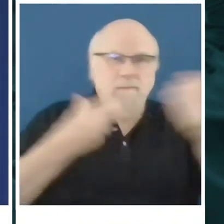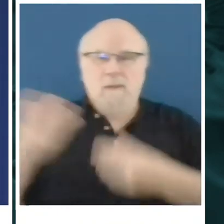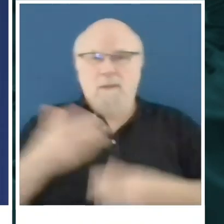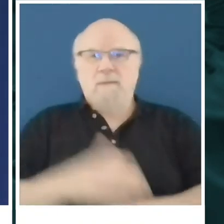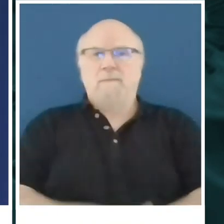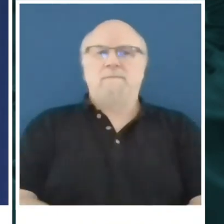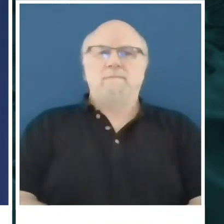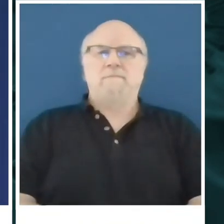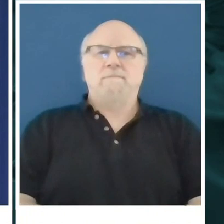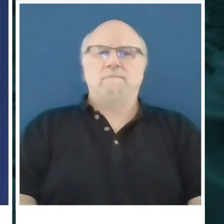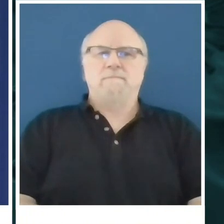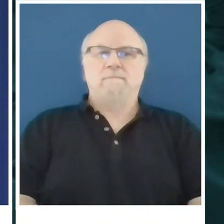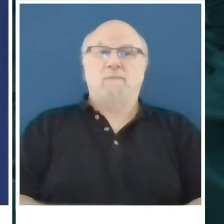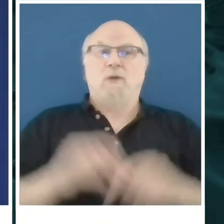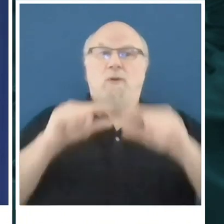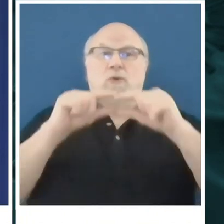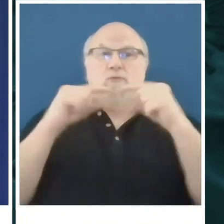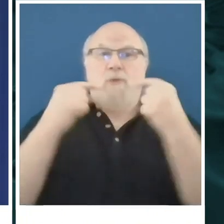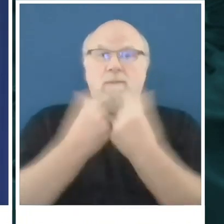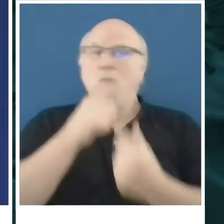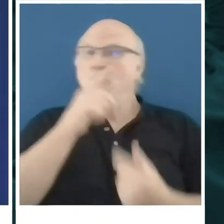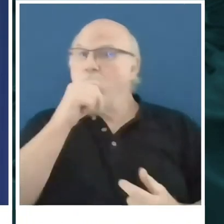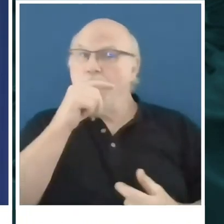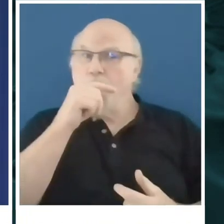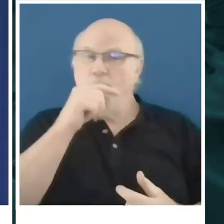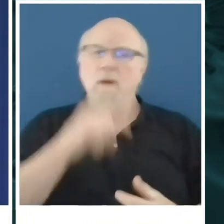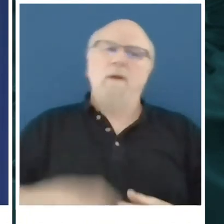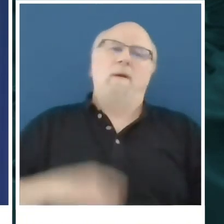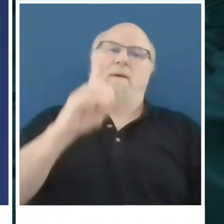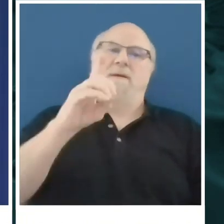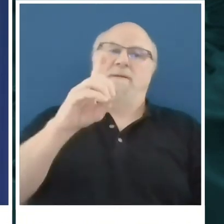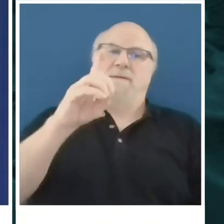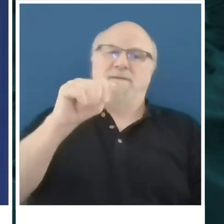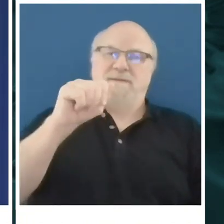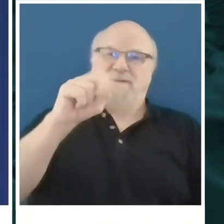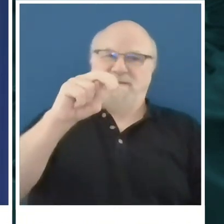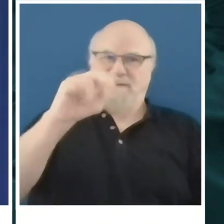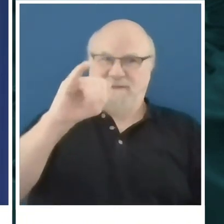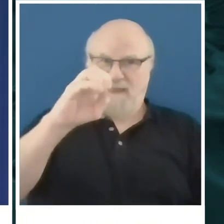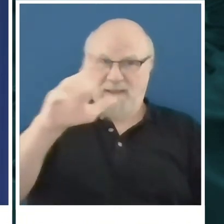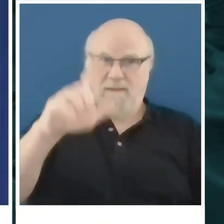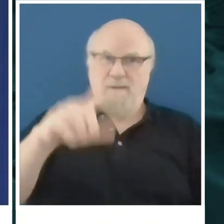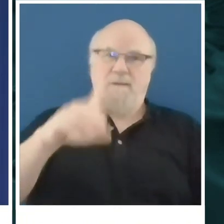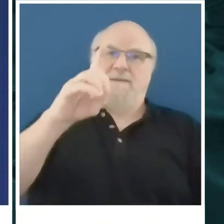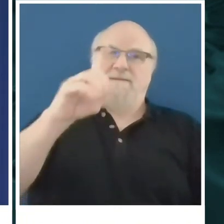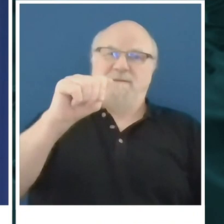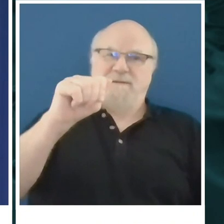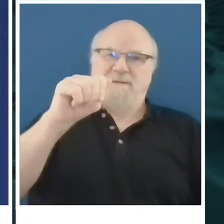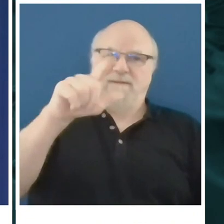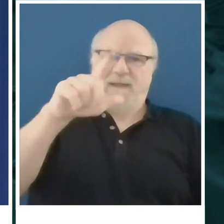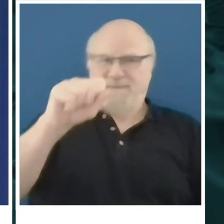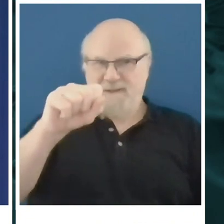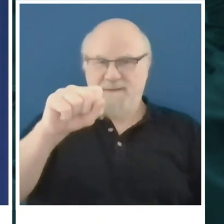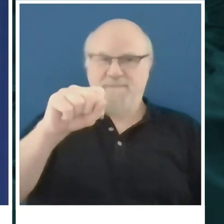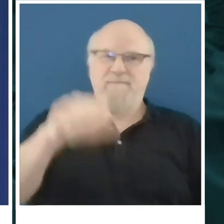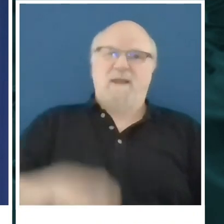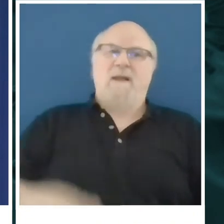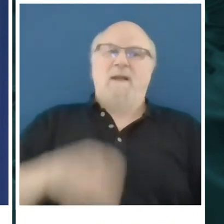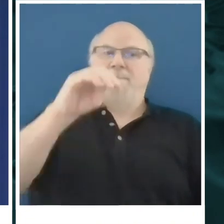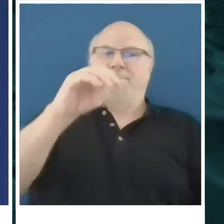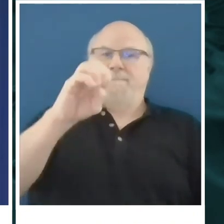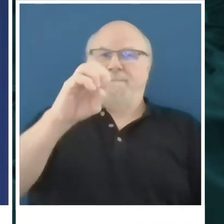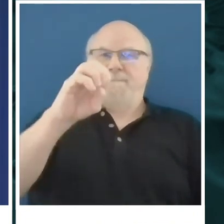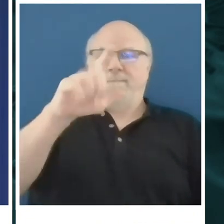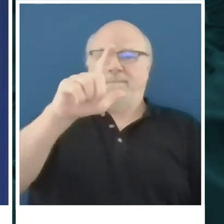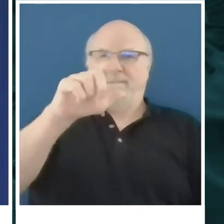The group includes leaders such as Daniel Davis, President and CEO of the Jax Chamber. Melissa Dykes, J.E.A.'s Interim Managing